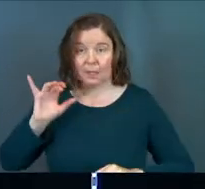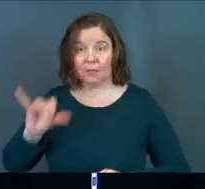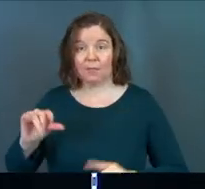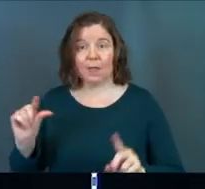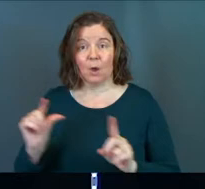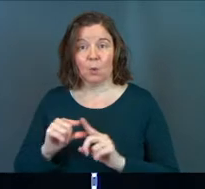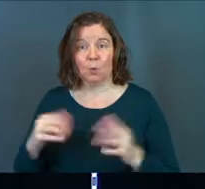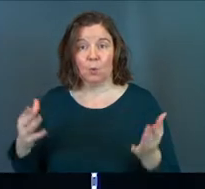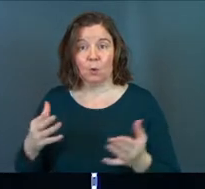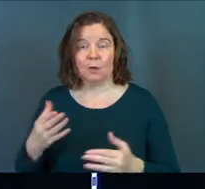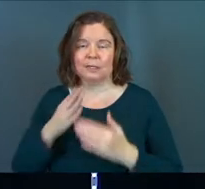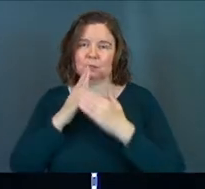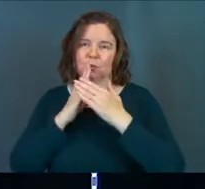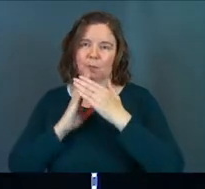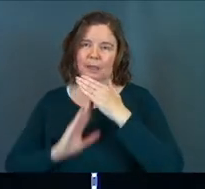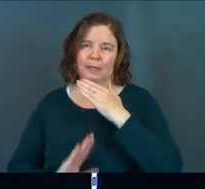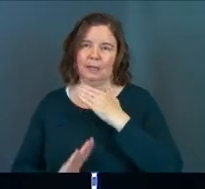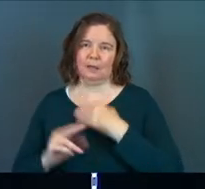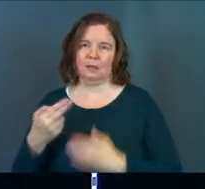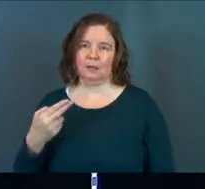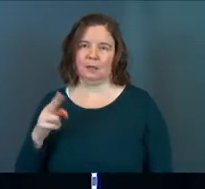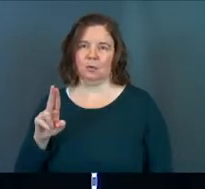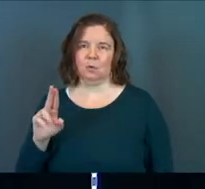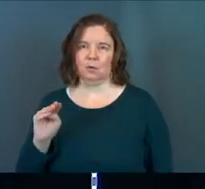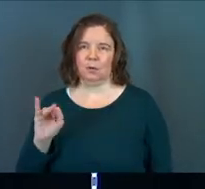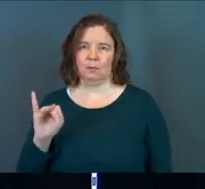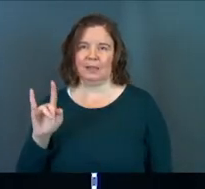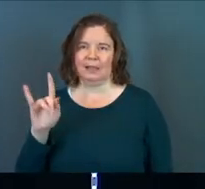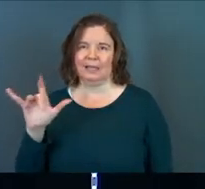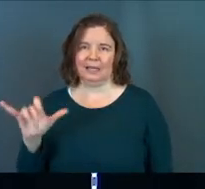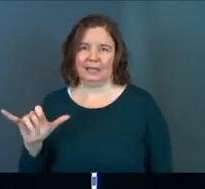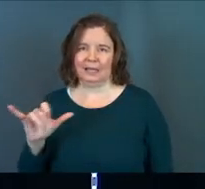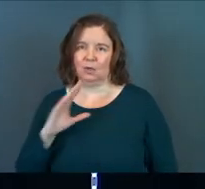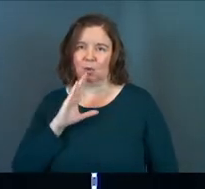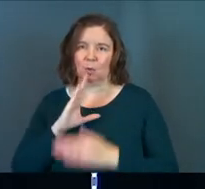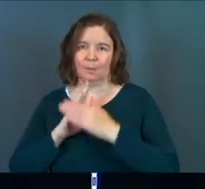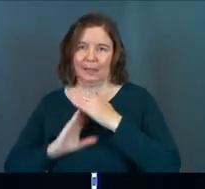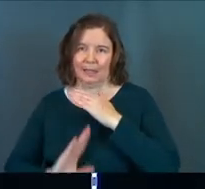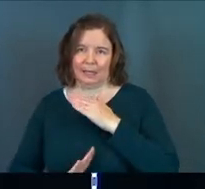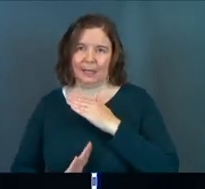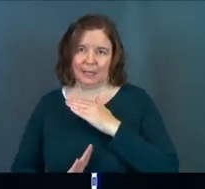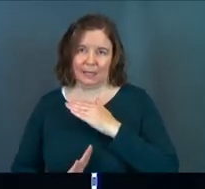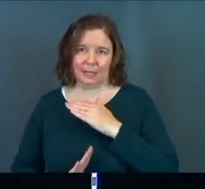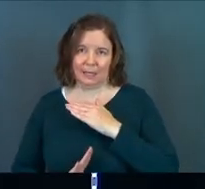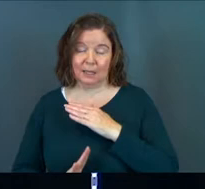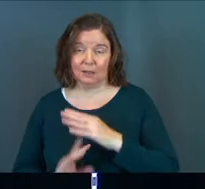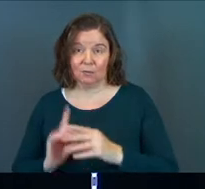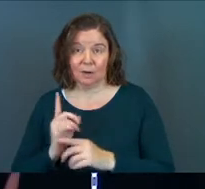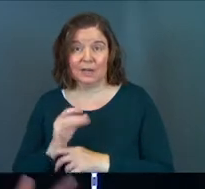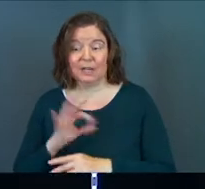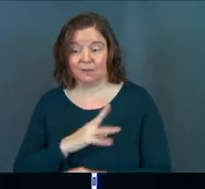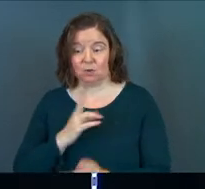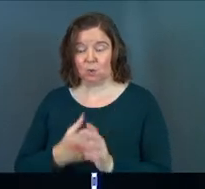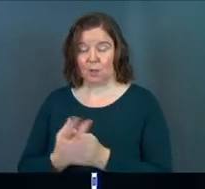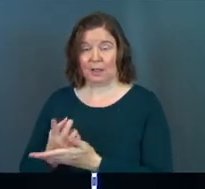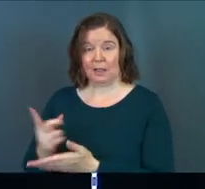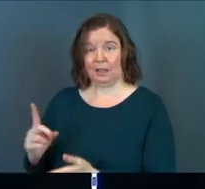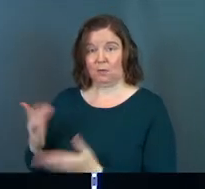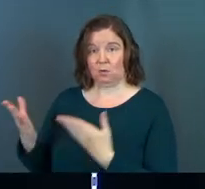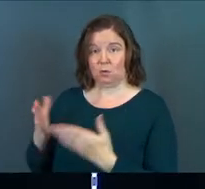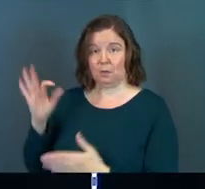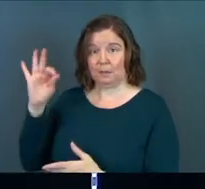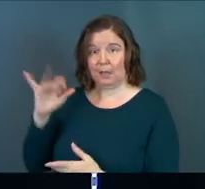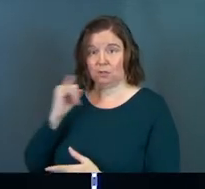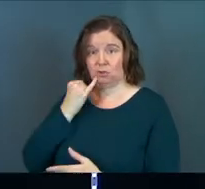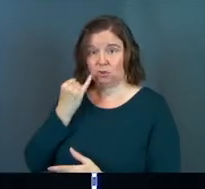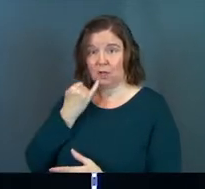word is humility. Can everybody say humility? Humility, right? If you joined us last week for service,